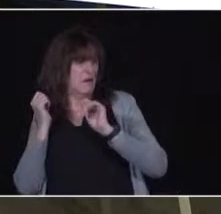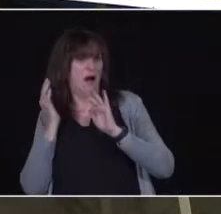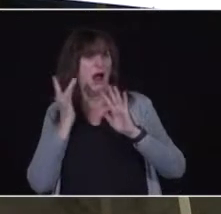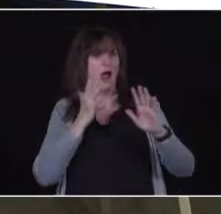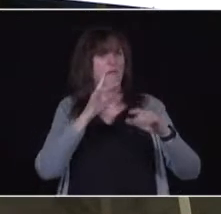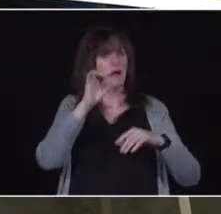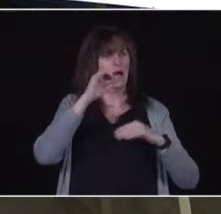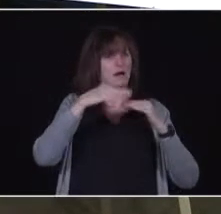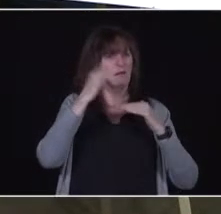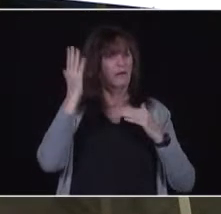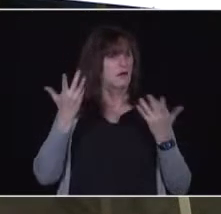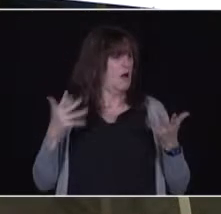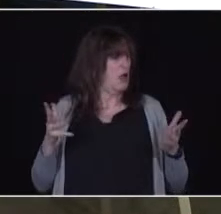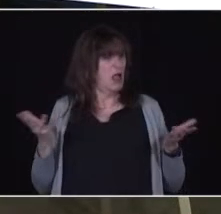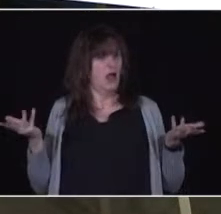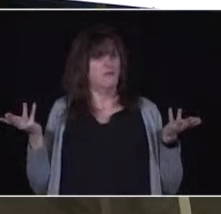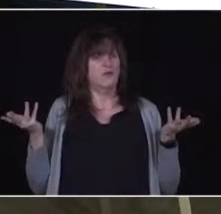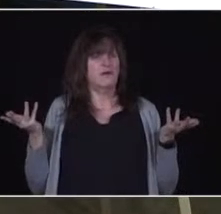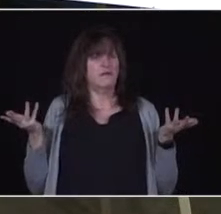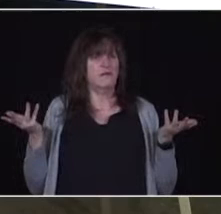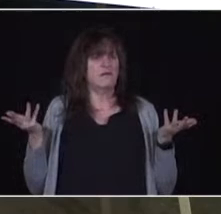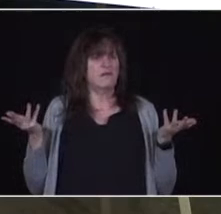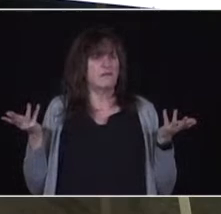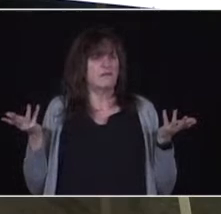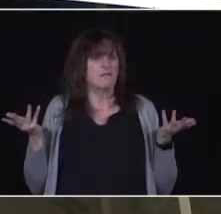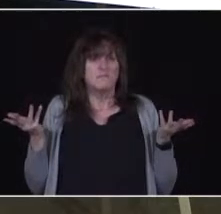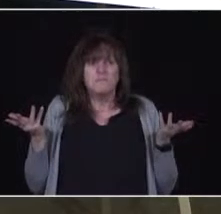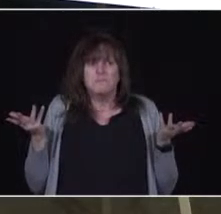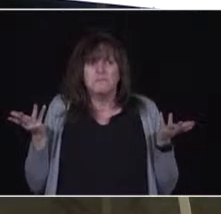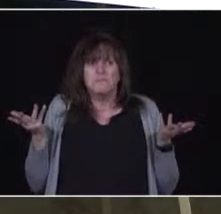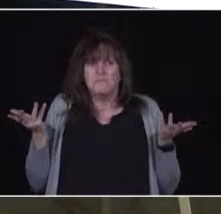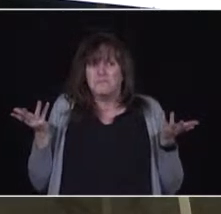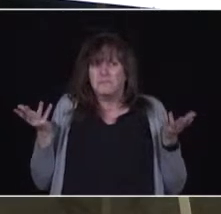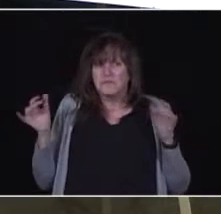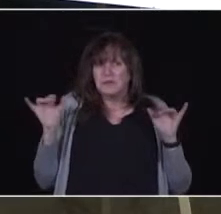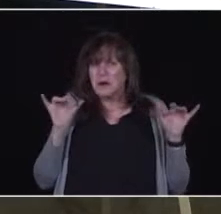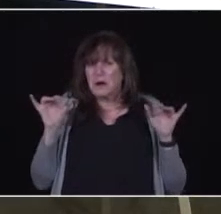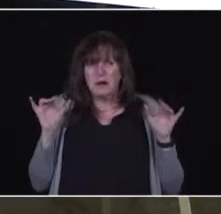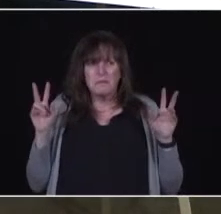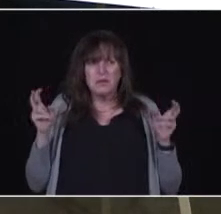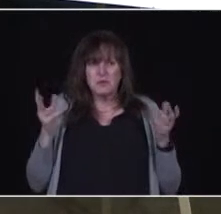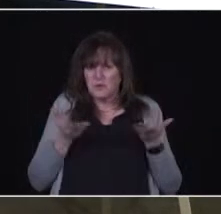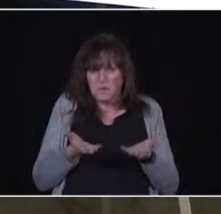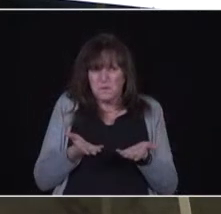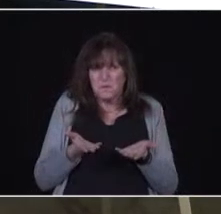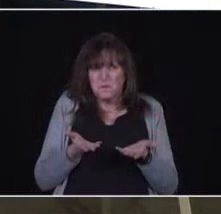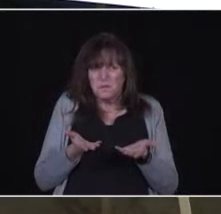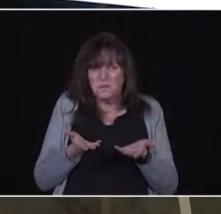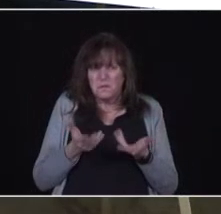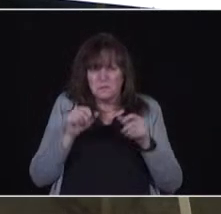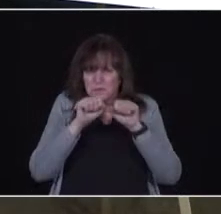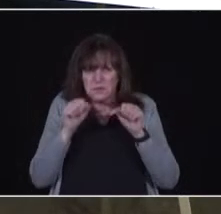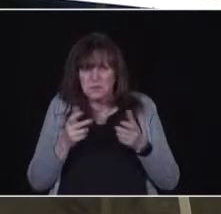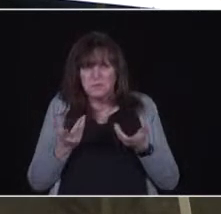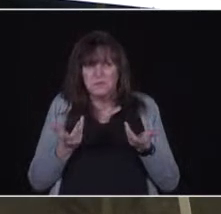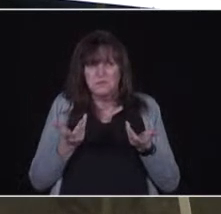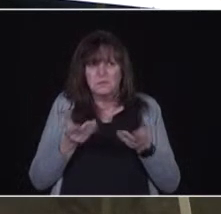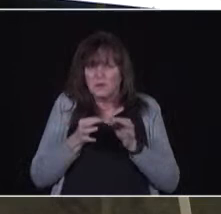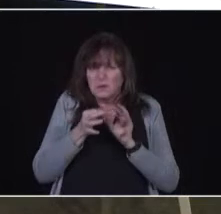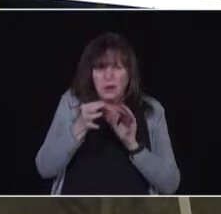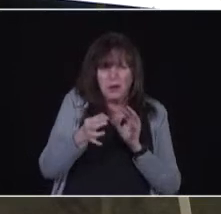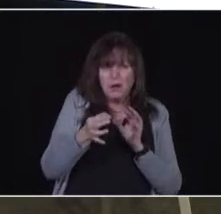group and they're all having had the same issues with the vaccine supply. Thank you for that question.